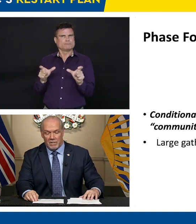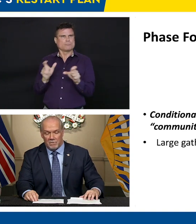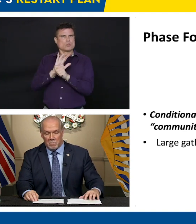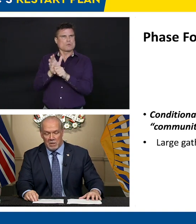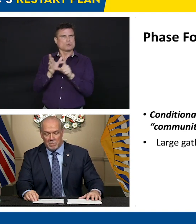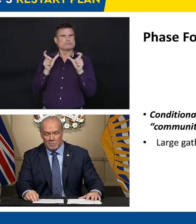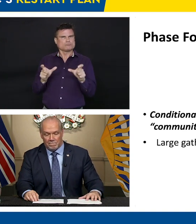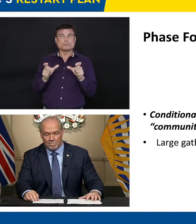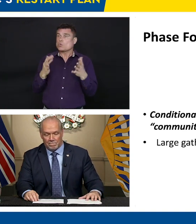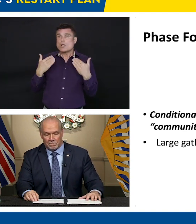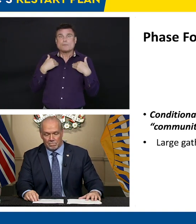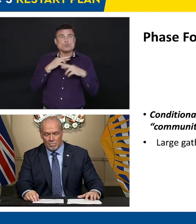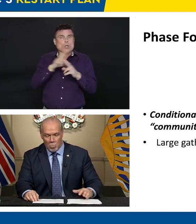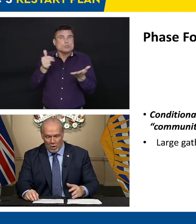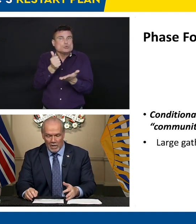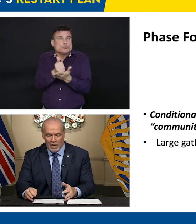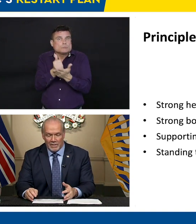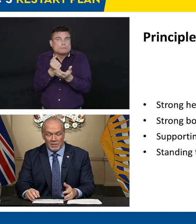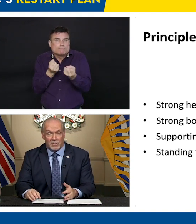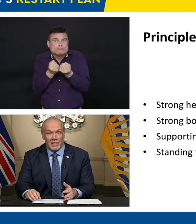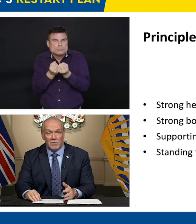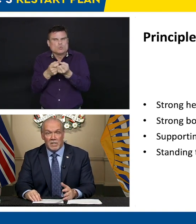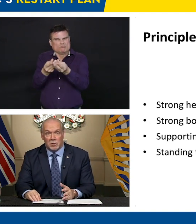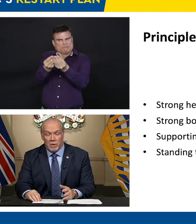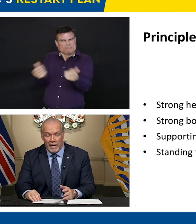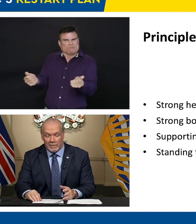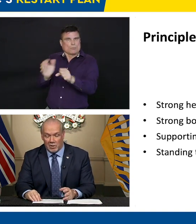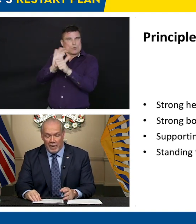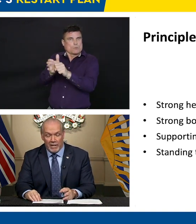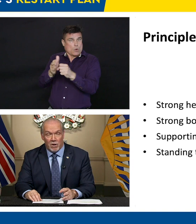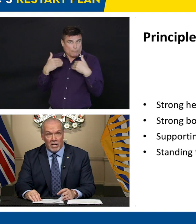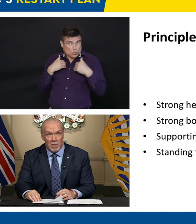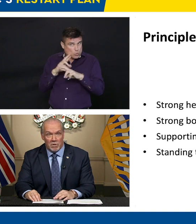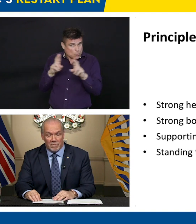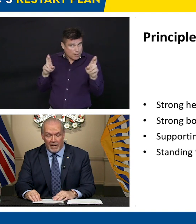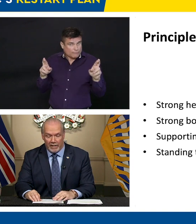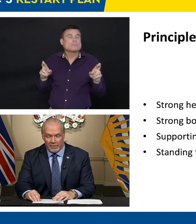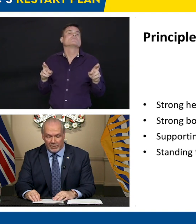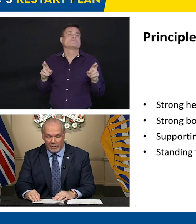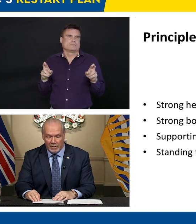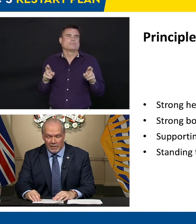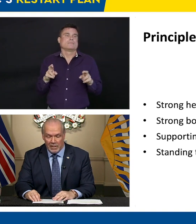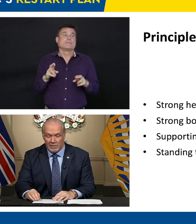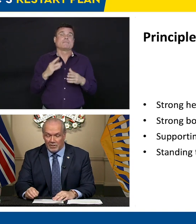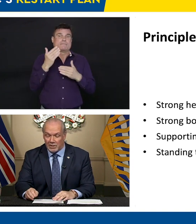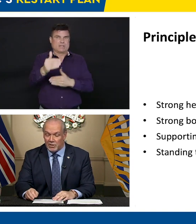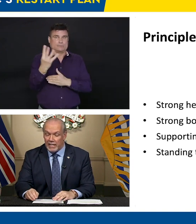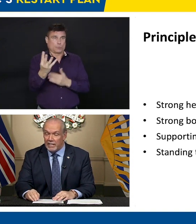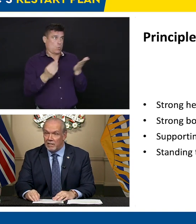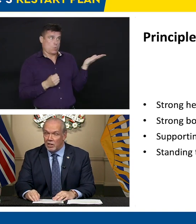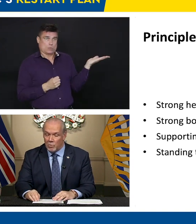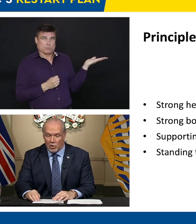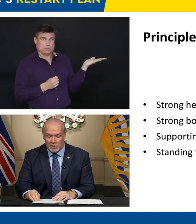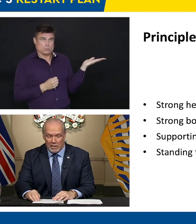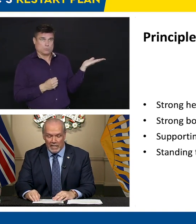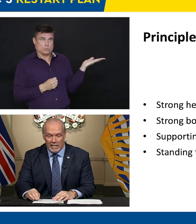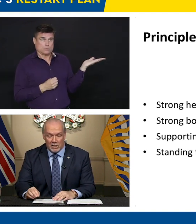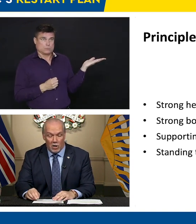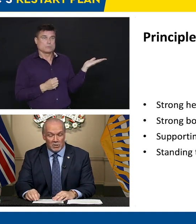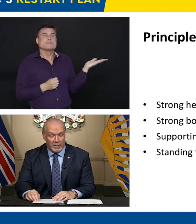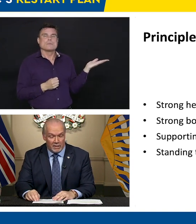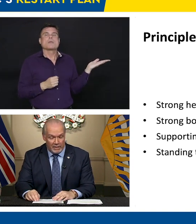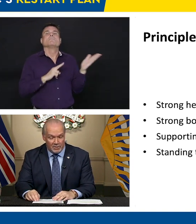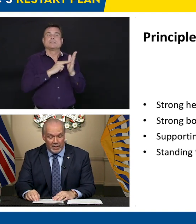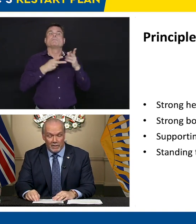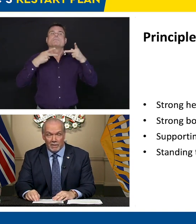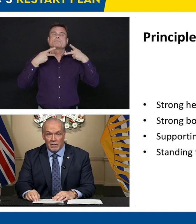beyond 50 people. The success of these plans depend on a number of factors. To succeed, we're going to need